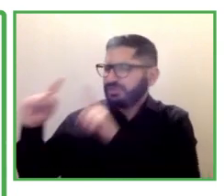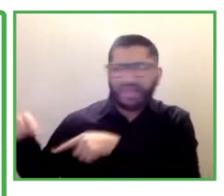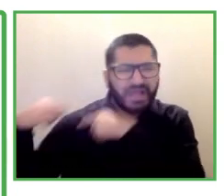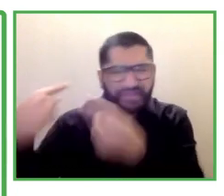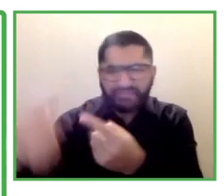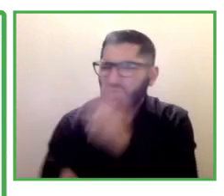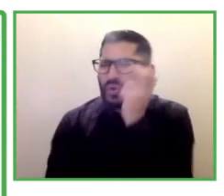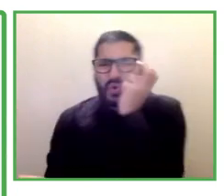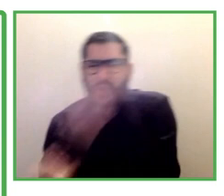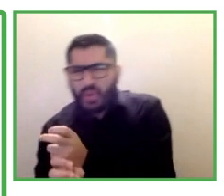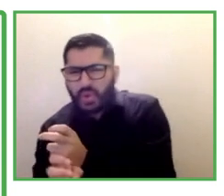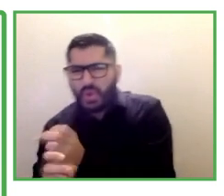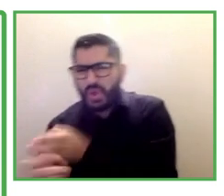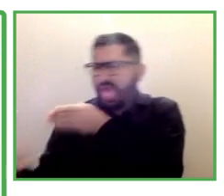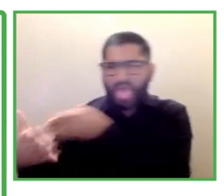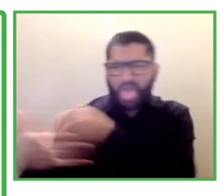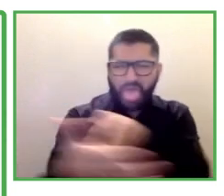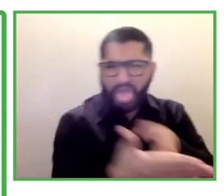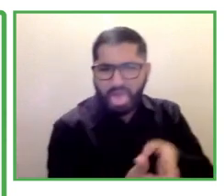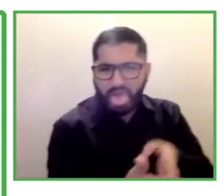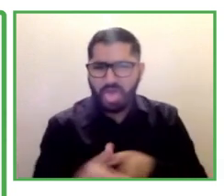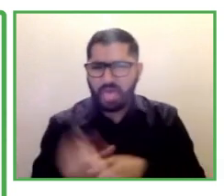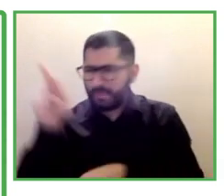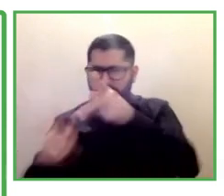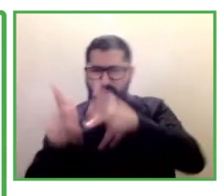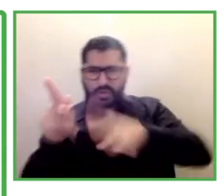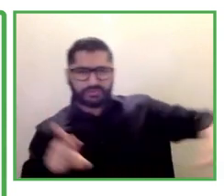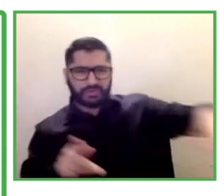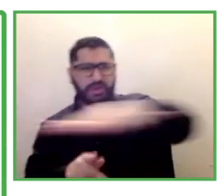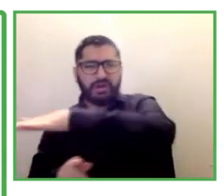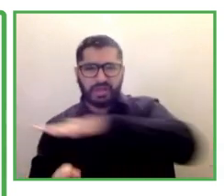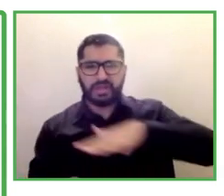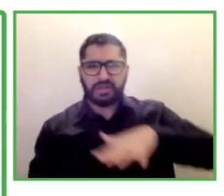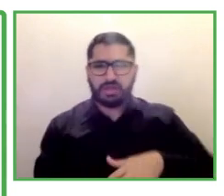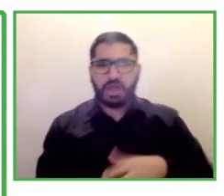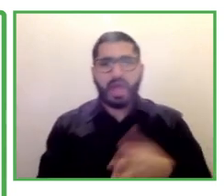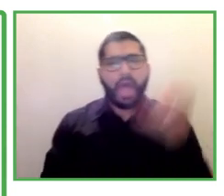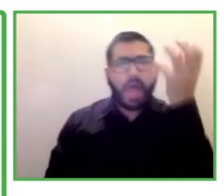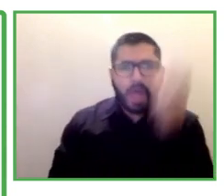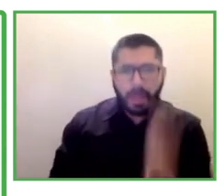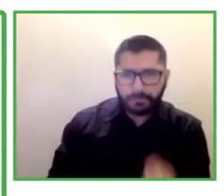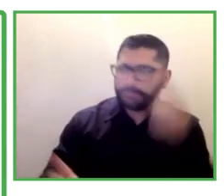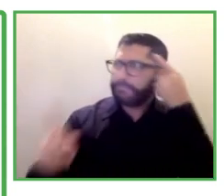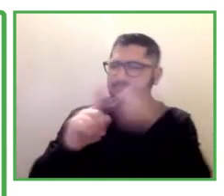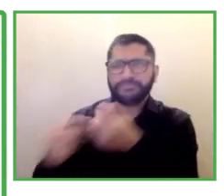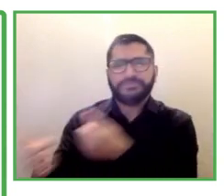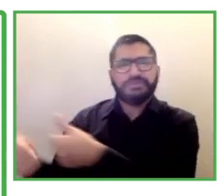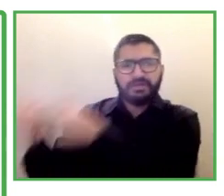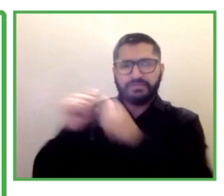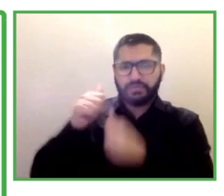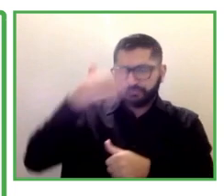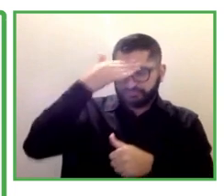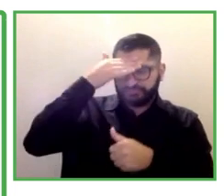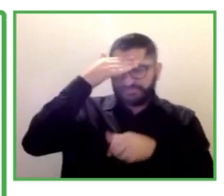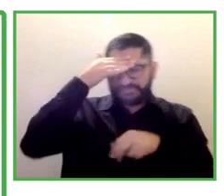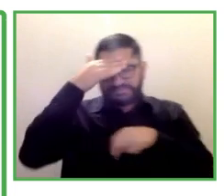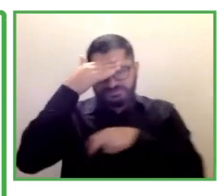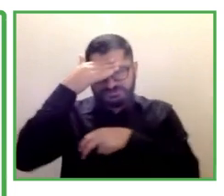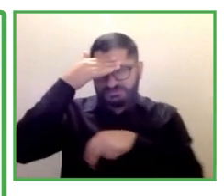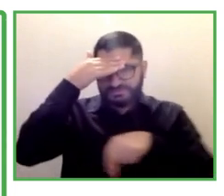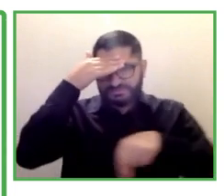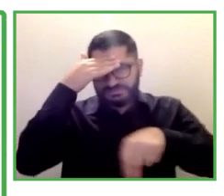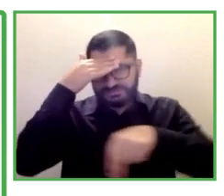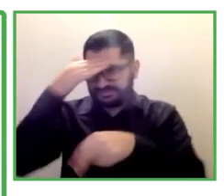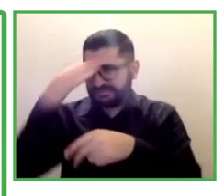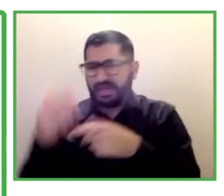a participant when you're only online and seeing them in person for a minimal amount of time. So I can honestly say that this is